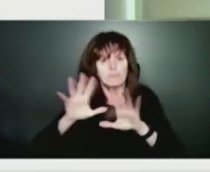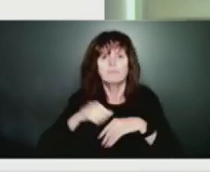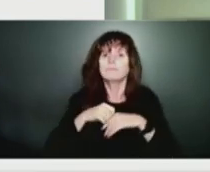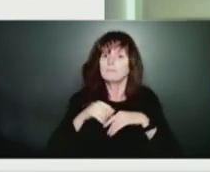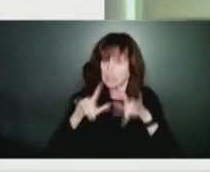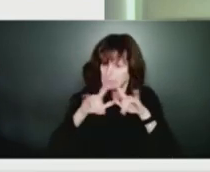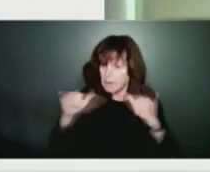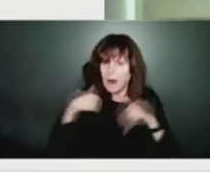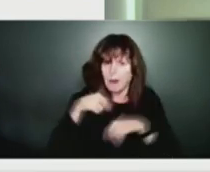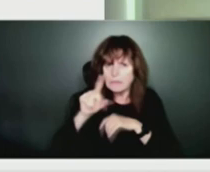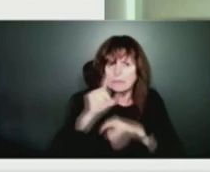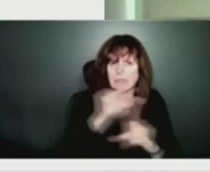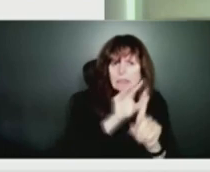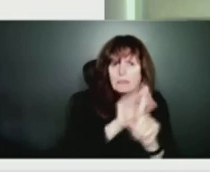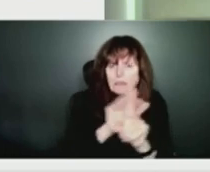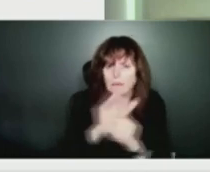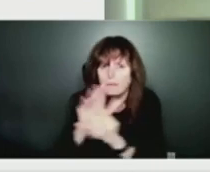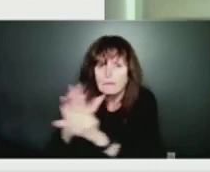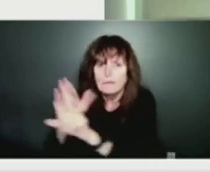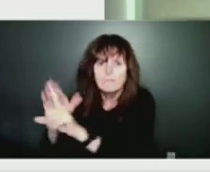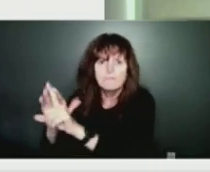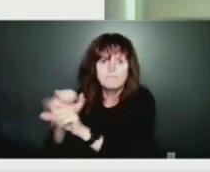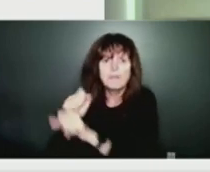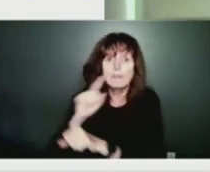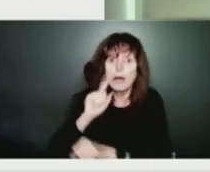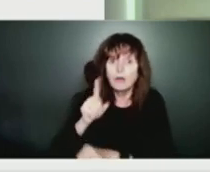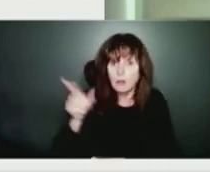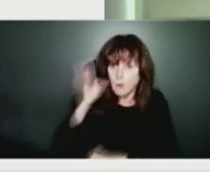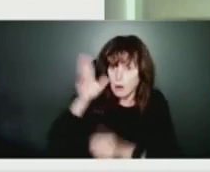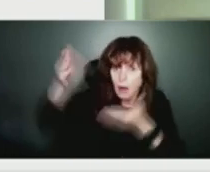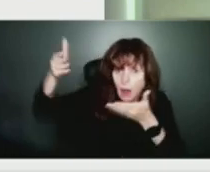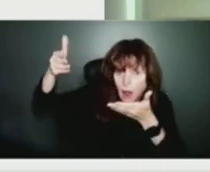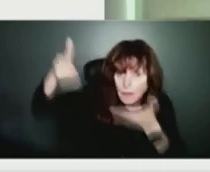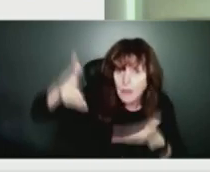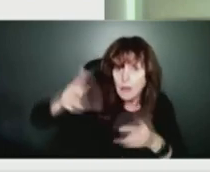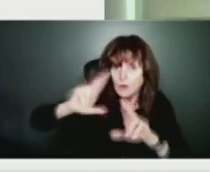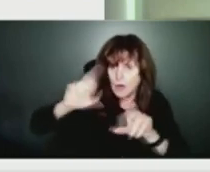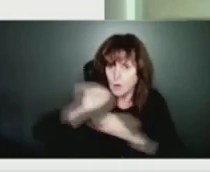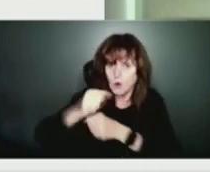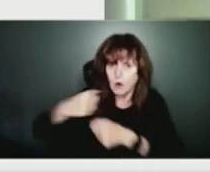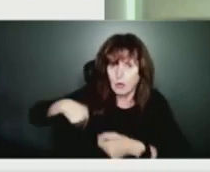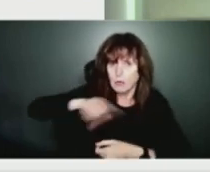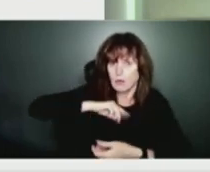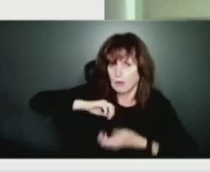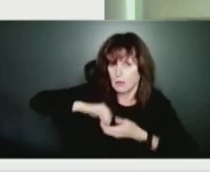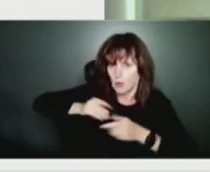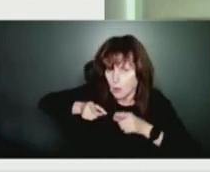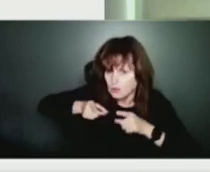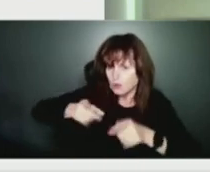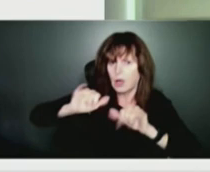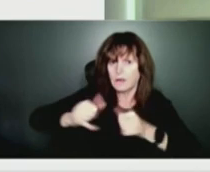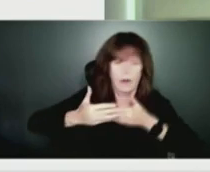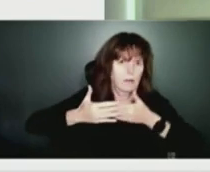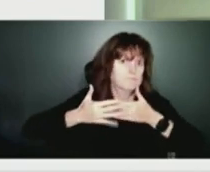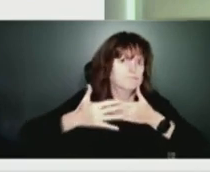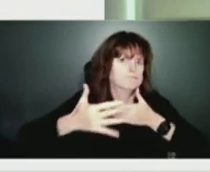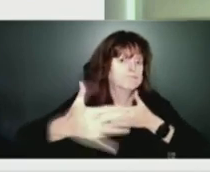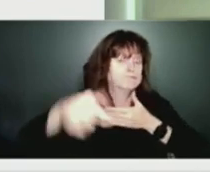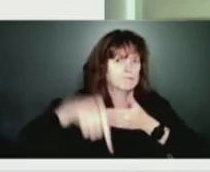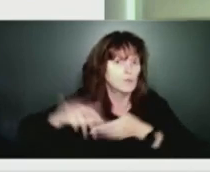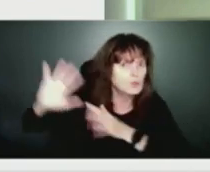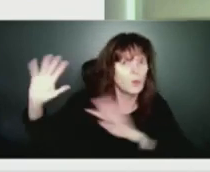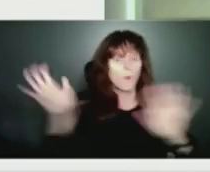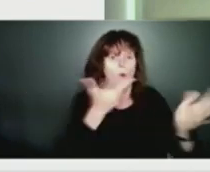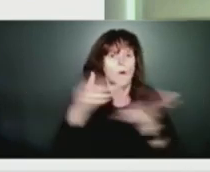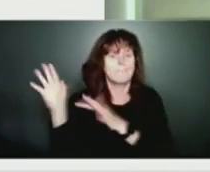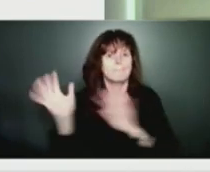working with us in the provincial coordination center, you know, throughout this storm. So we're looking for full participation from any of